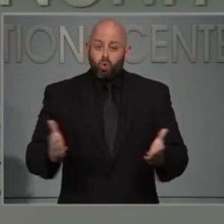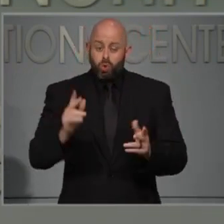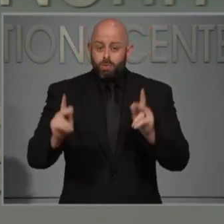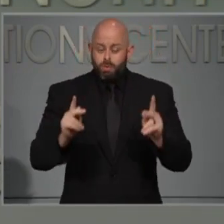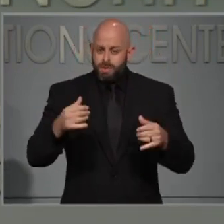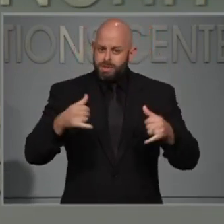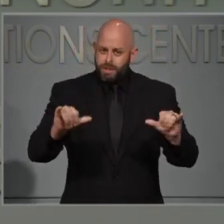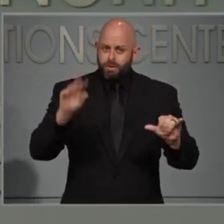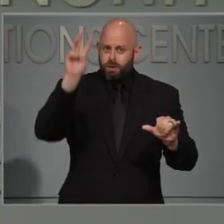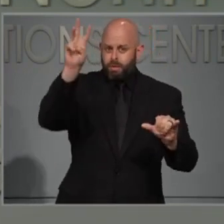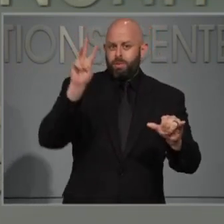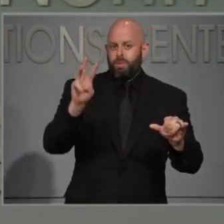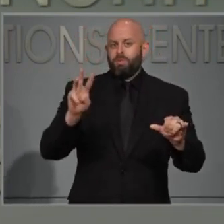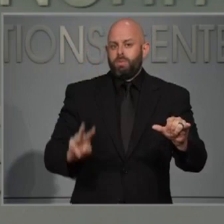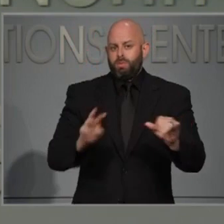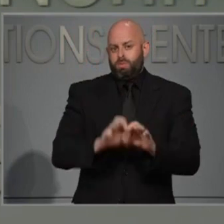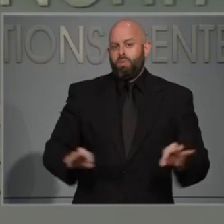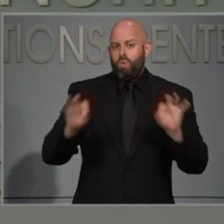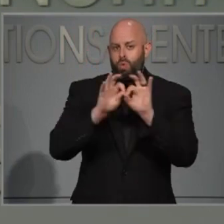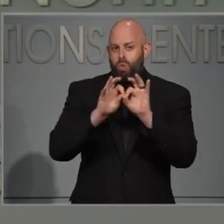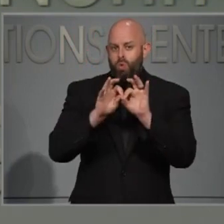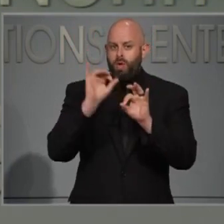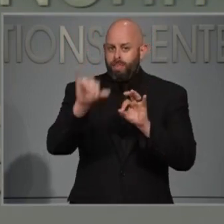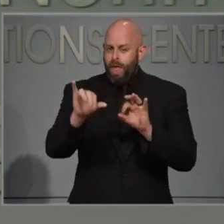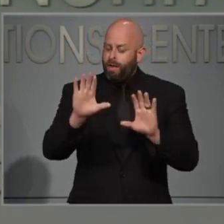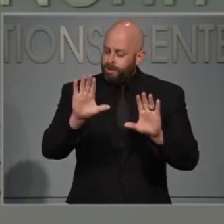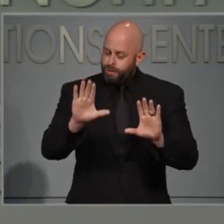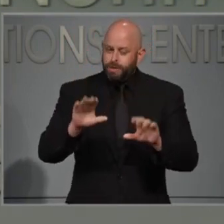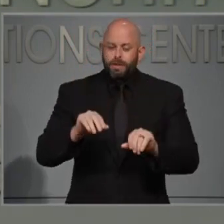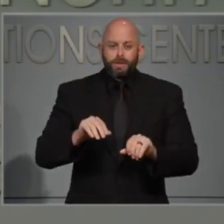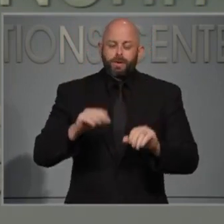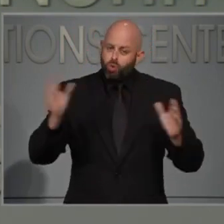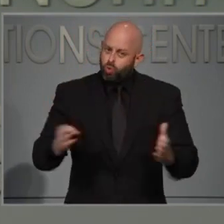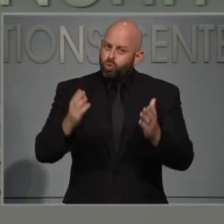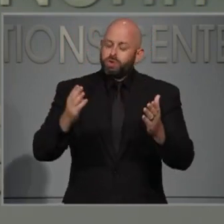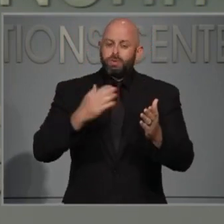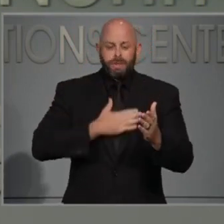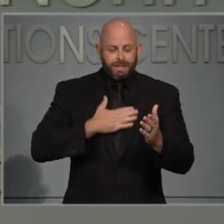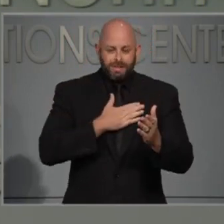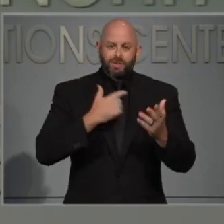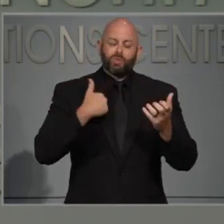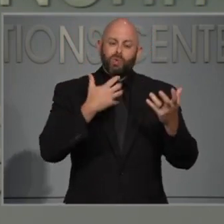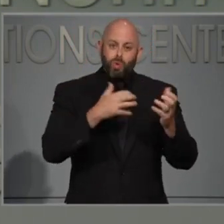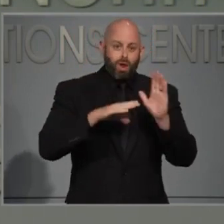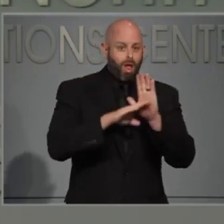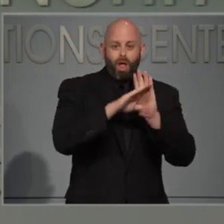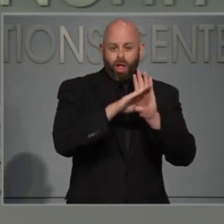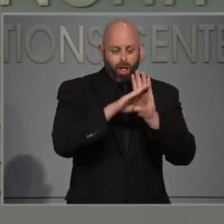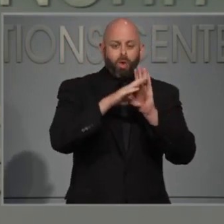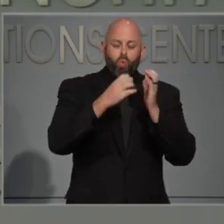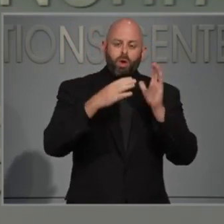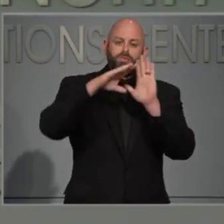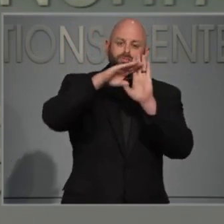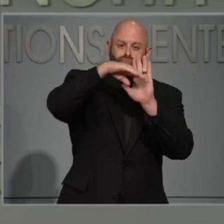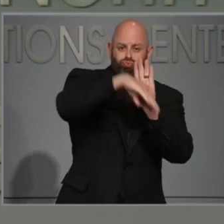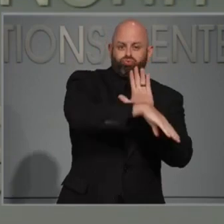perform the 3 Ws and let's press to make sure that we can flatten this curve. Thanks.